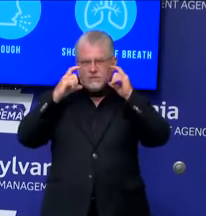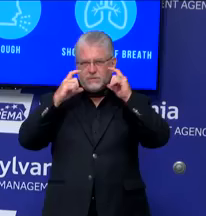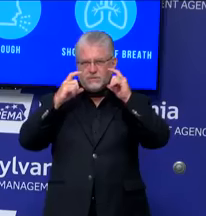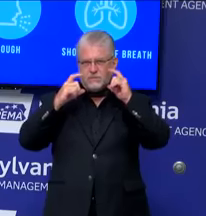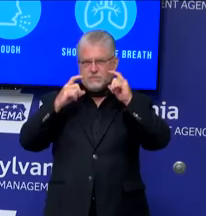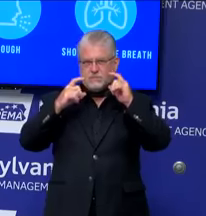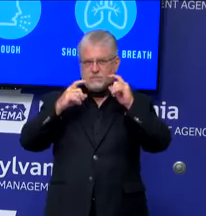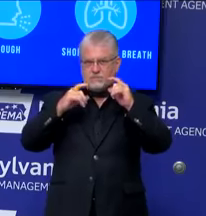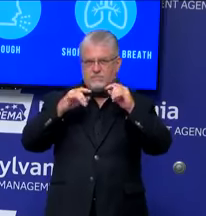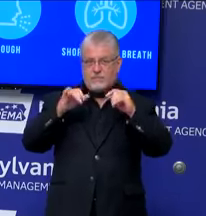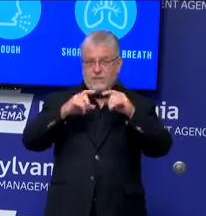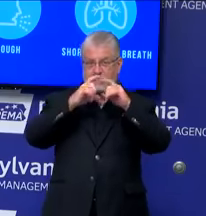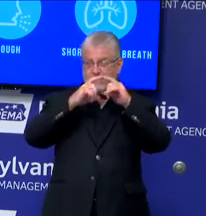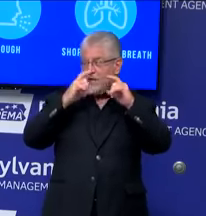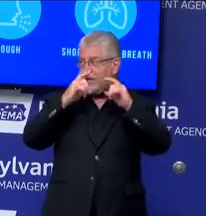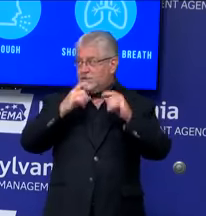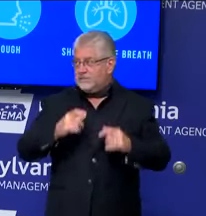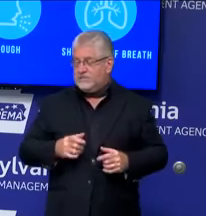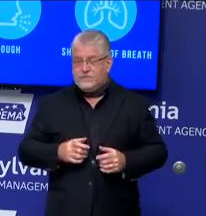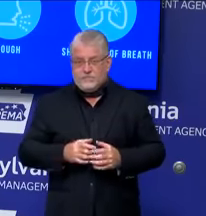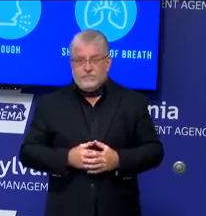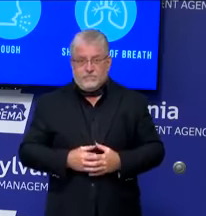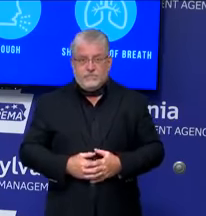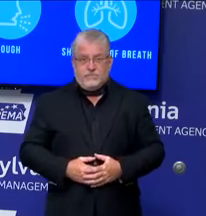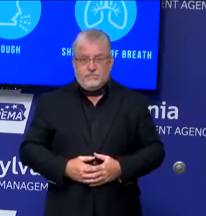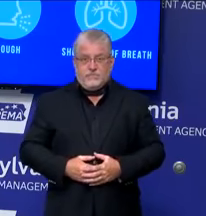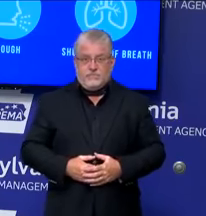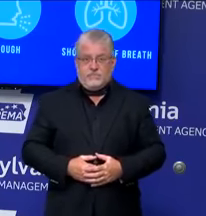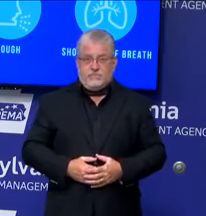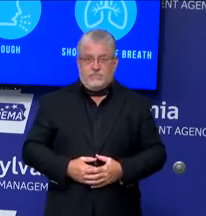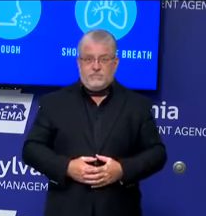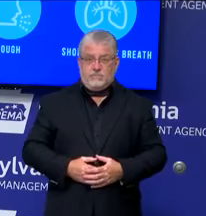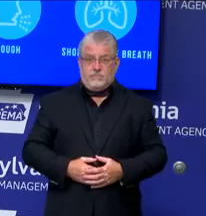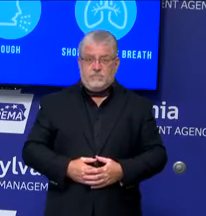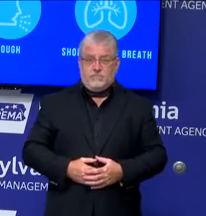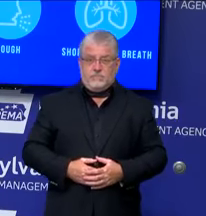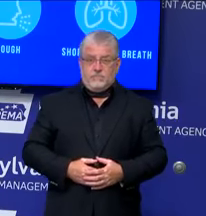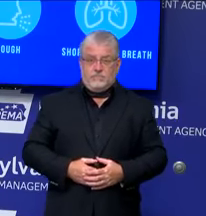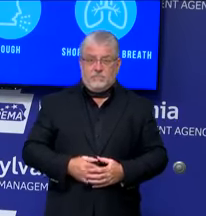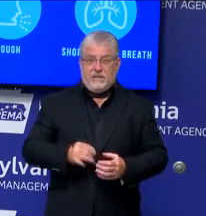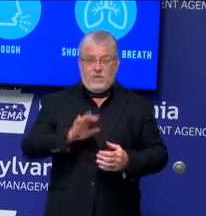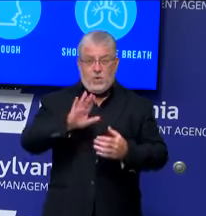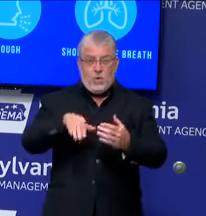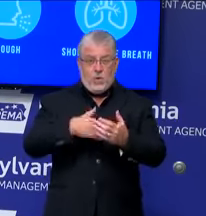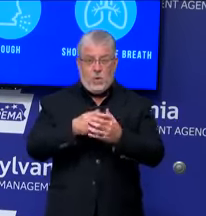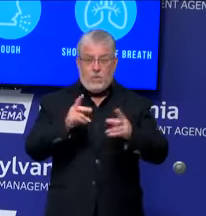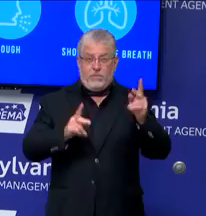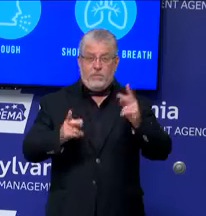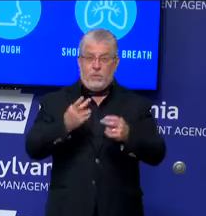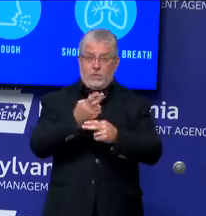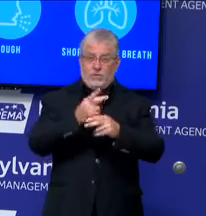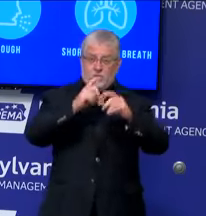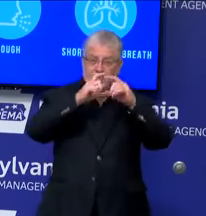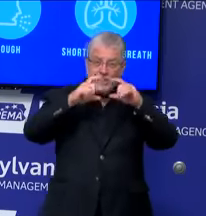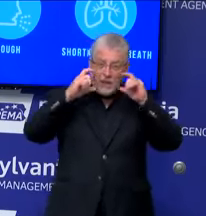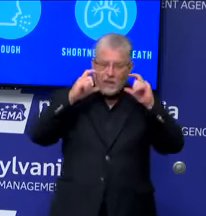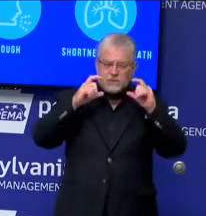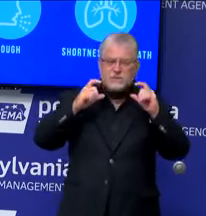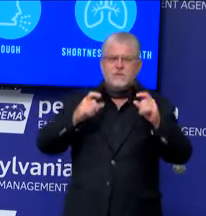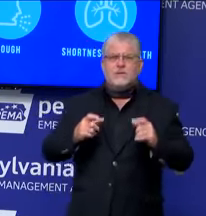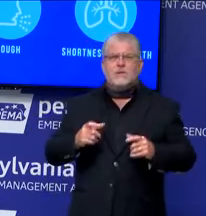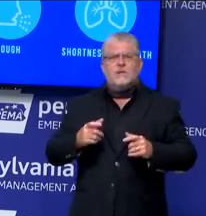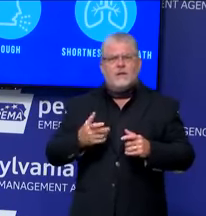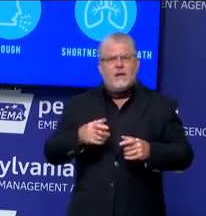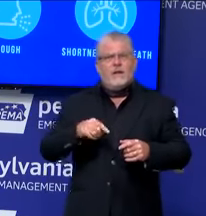– a mask, right? Universal masking has been shown over and over again to decrease community spread of COVID